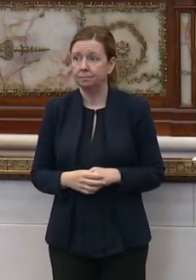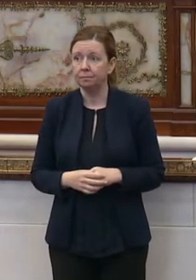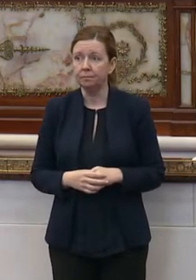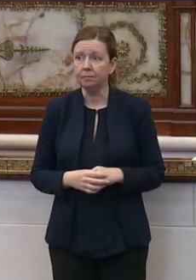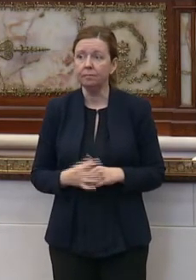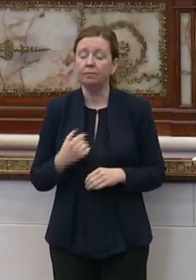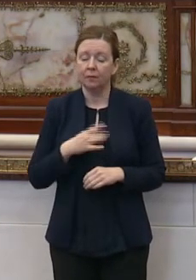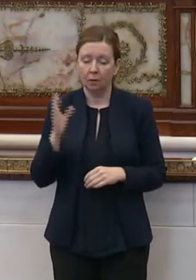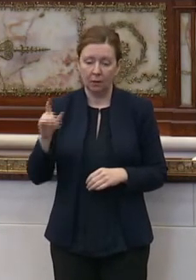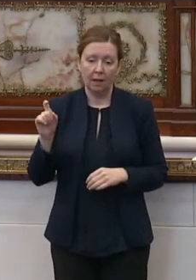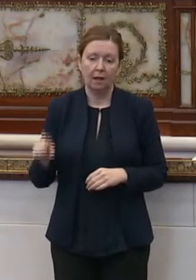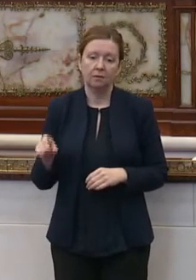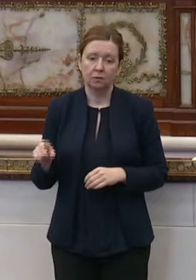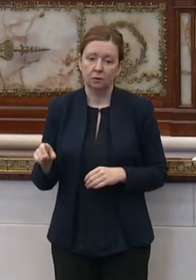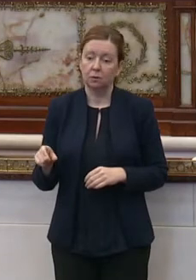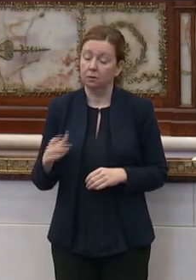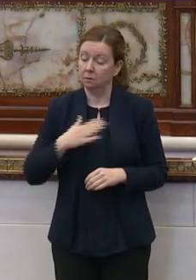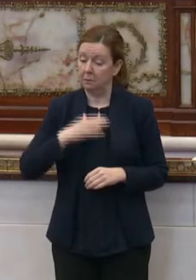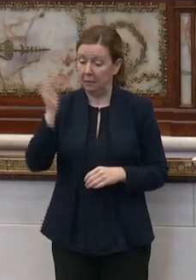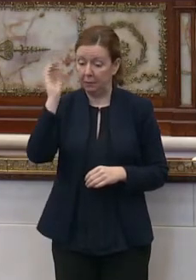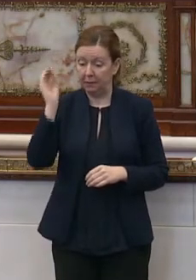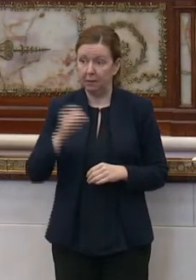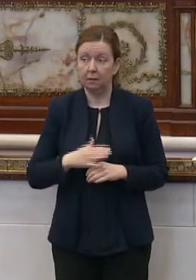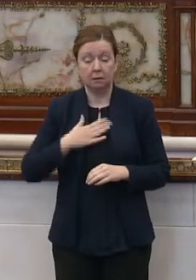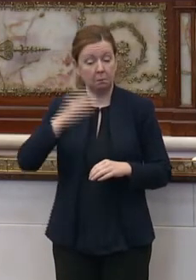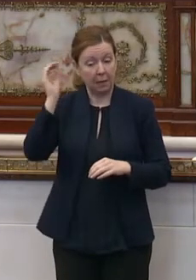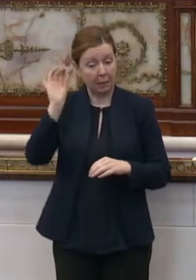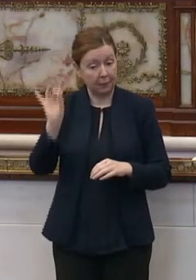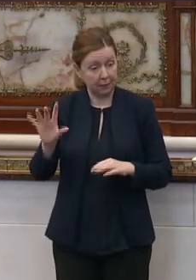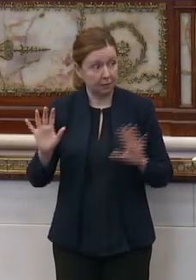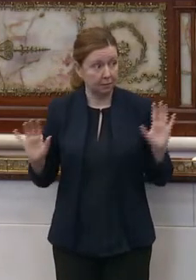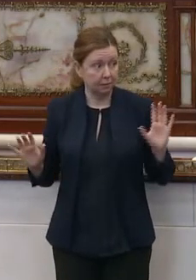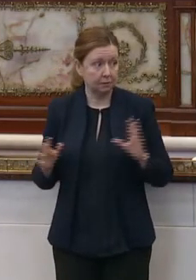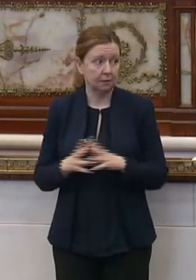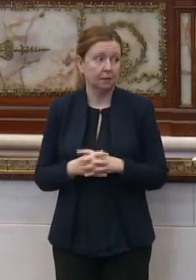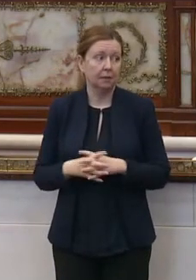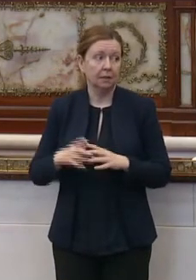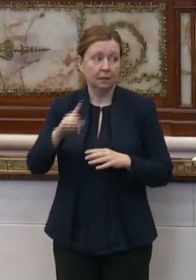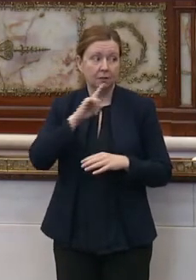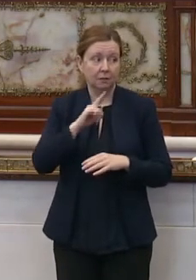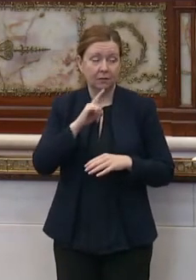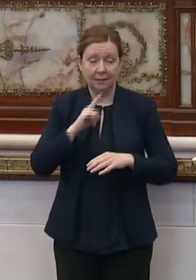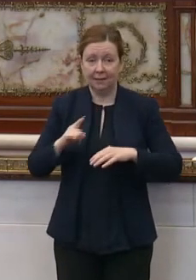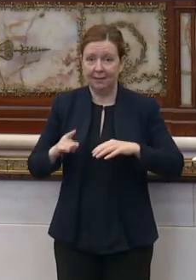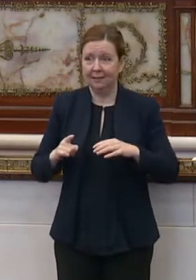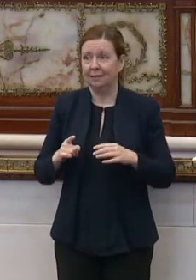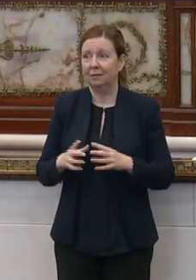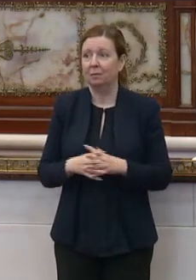We're going to have to, in my opinion, just my opinion, really lower.